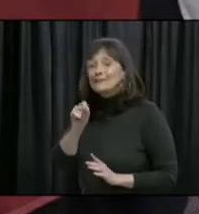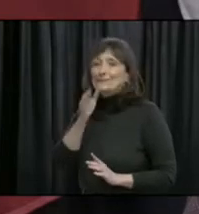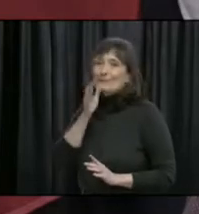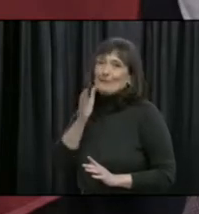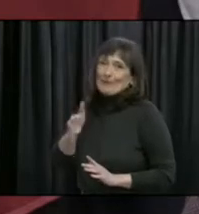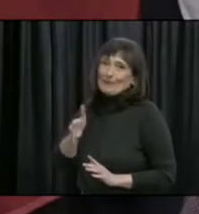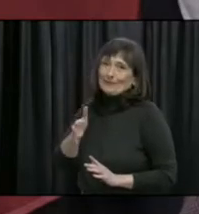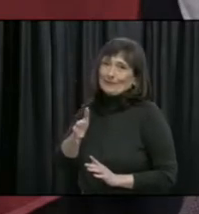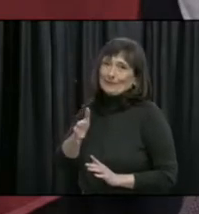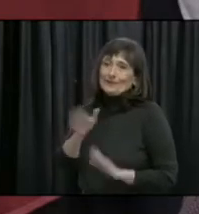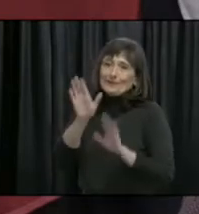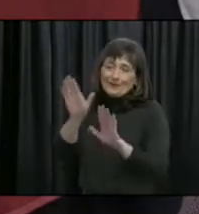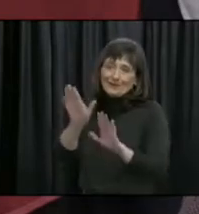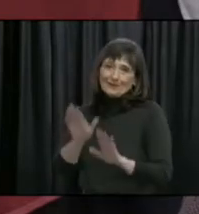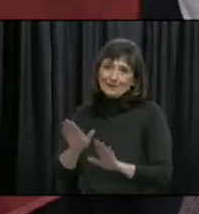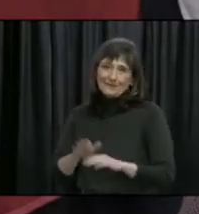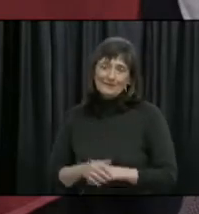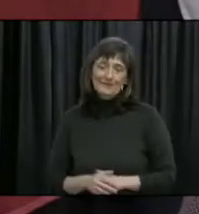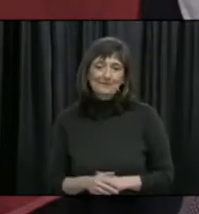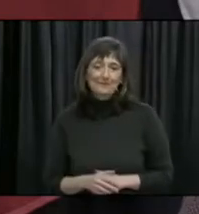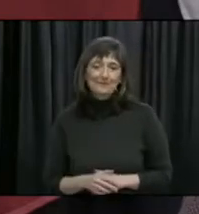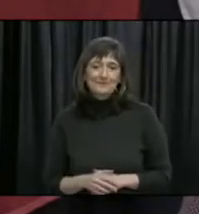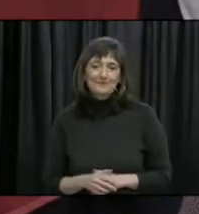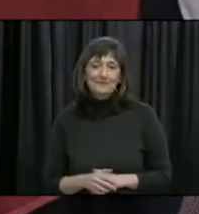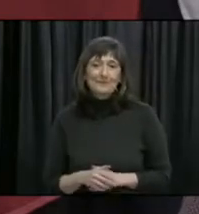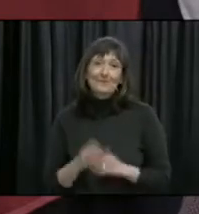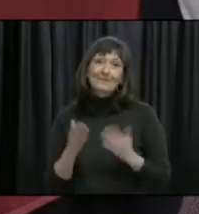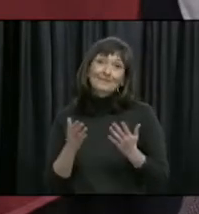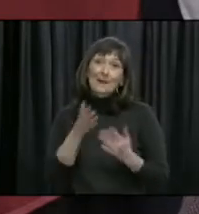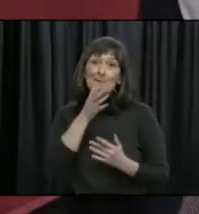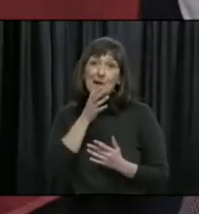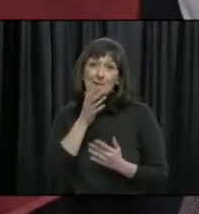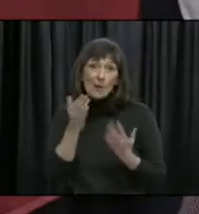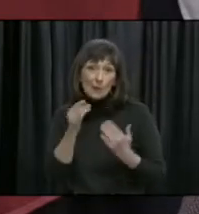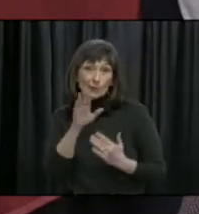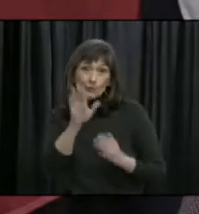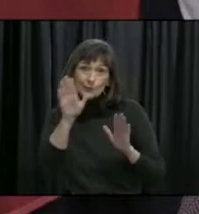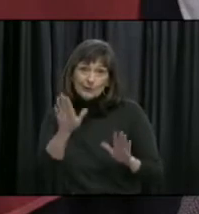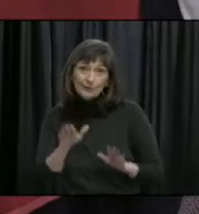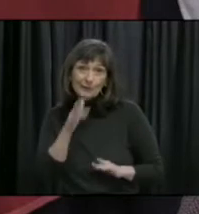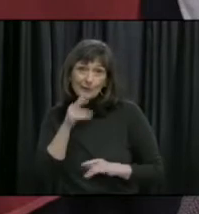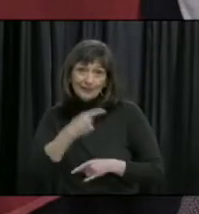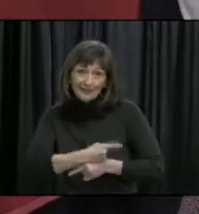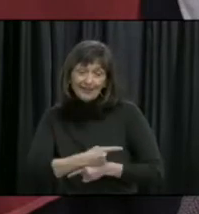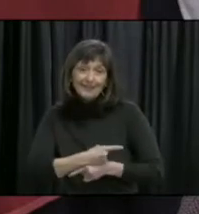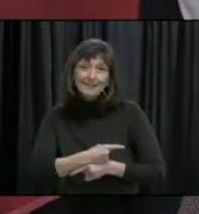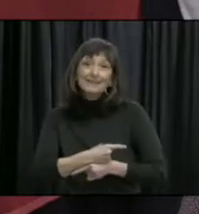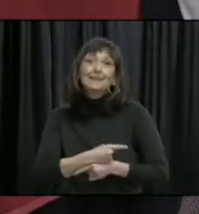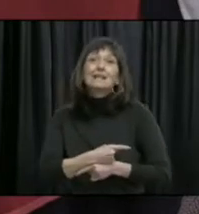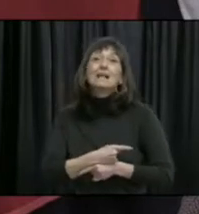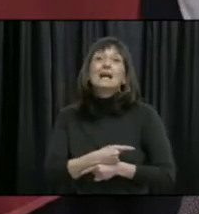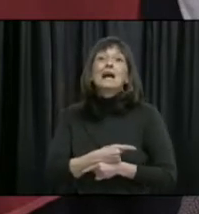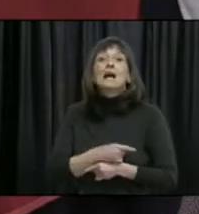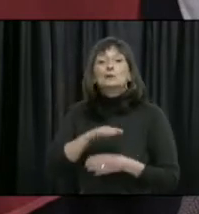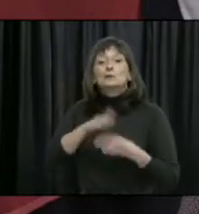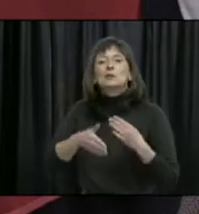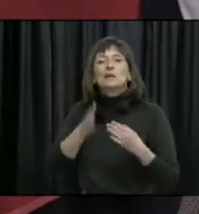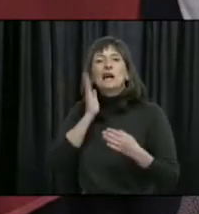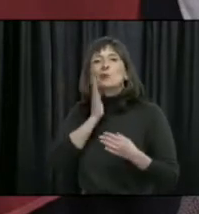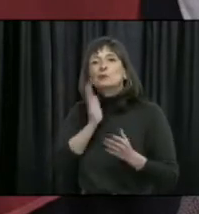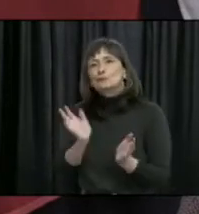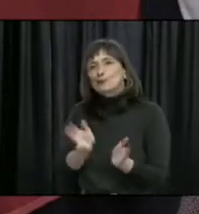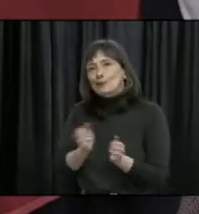-grandmother. So, I hope you have a wonderful Mother's Day, and I look forward to speaking with you over the weekend.